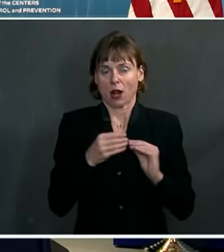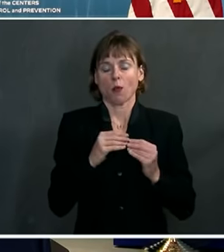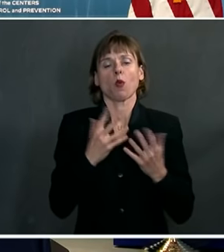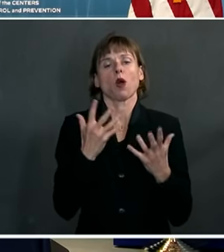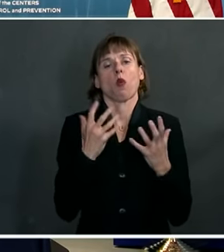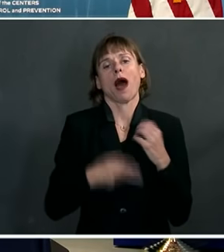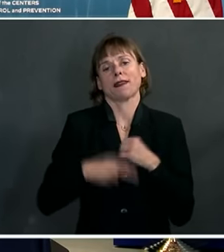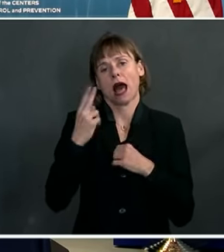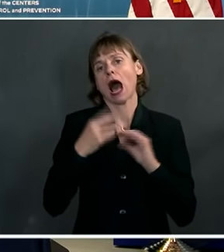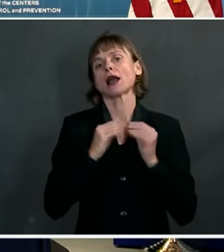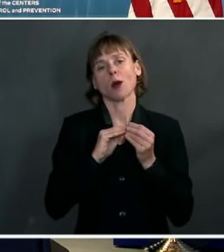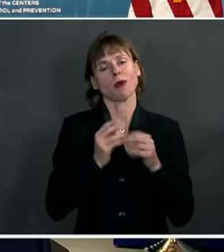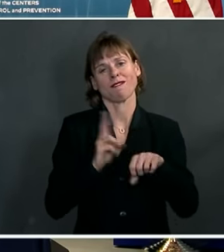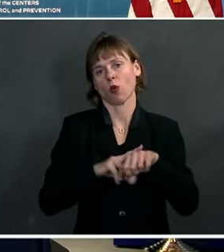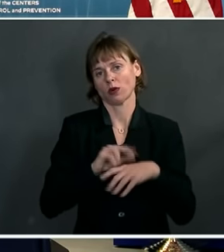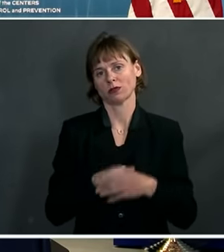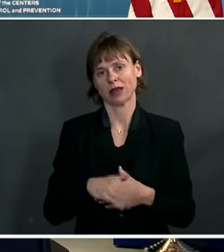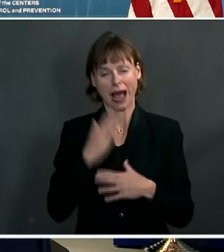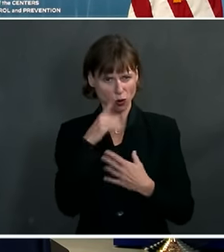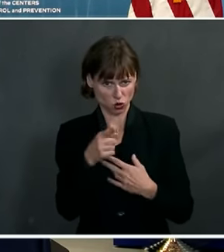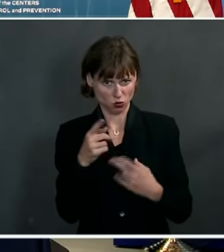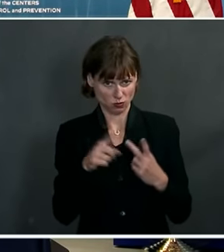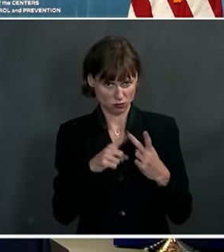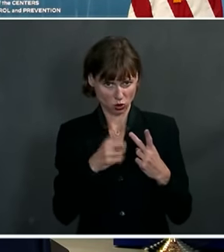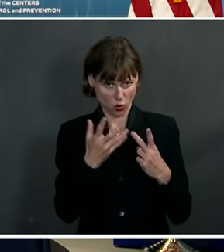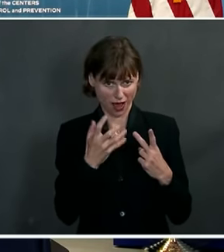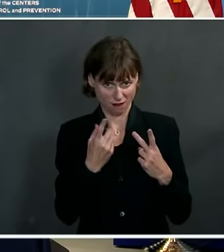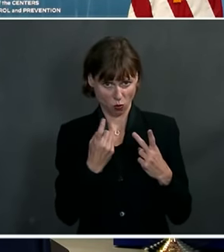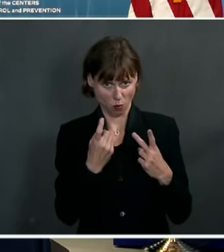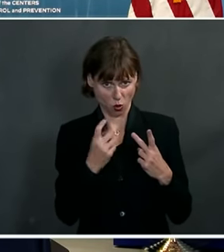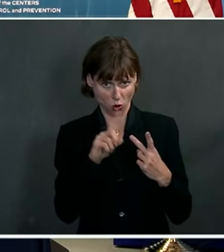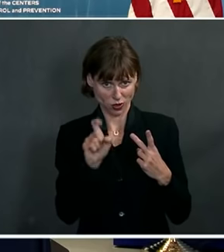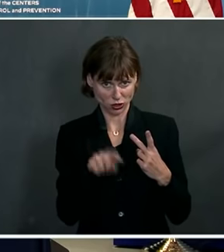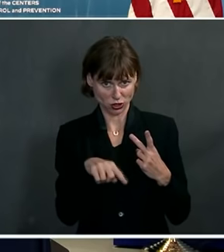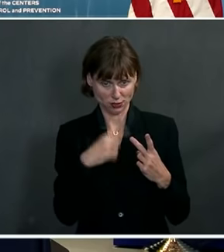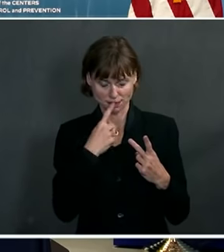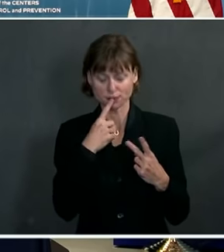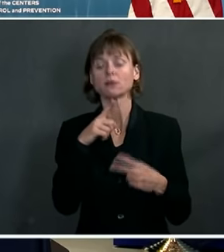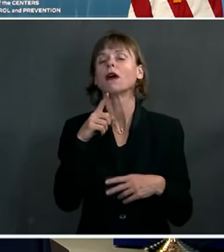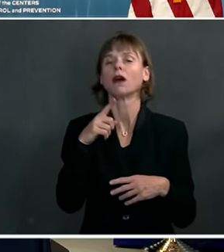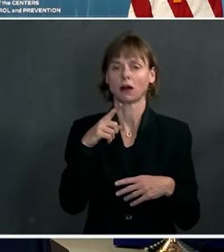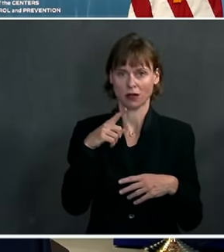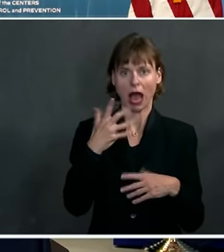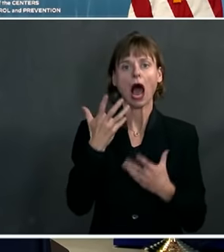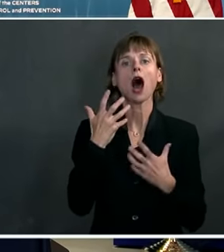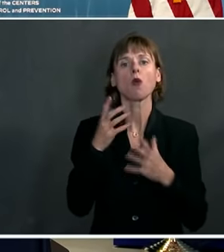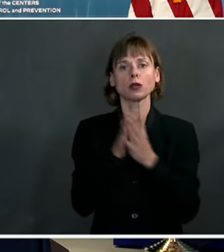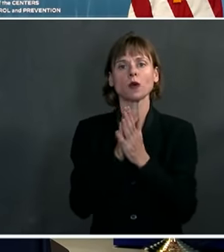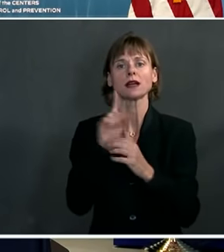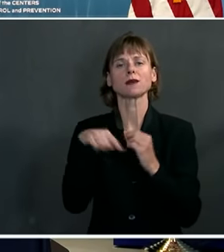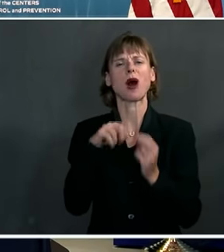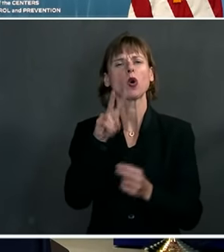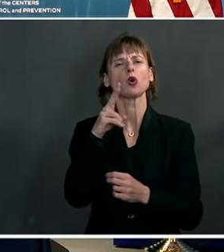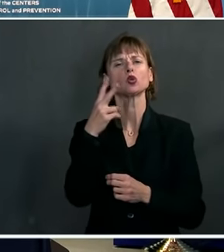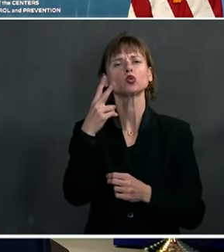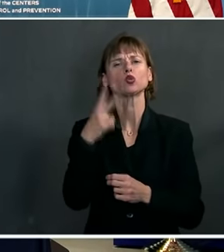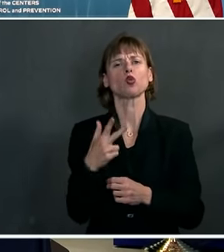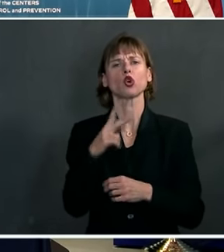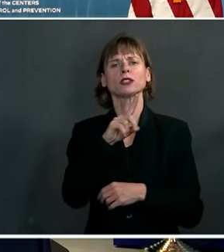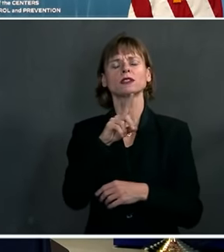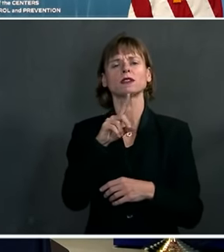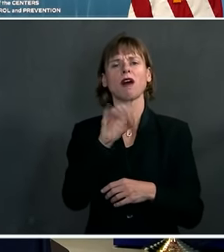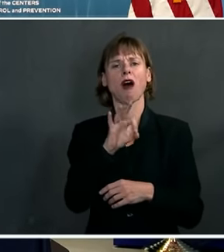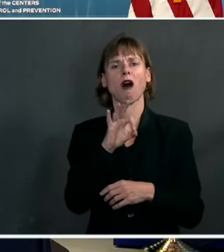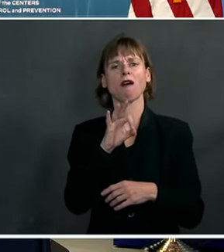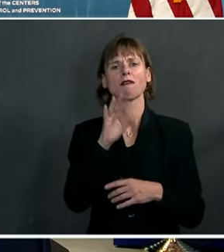number as possible, of course. I know you have another question, Amish. And then I wanted to ask about the two thirds of cases in Los Angeles